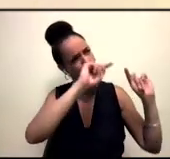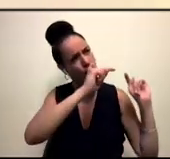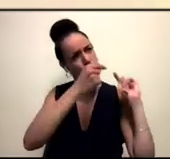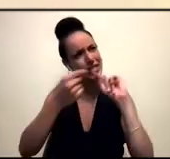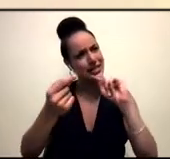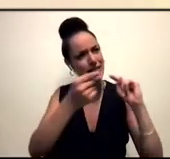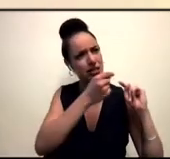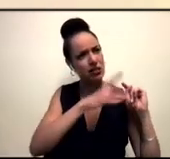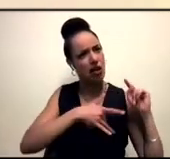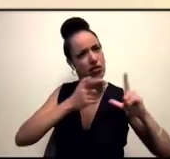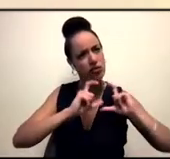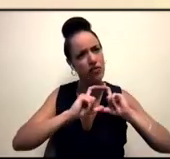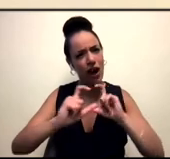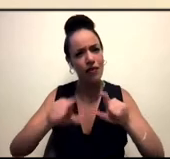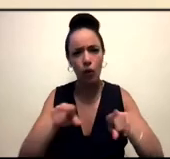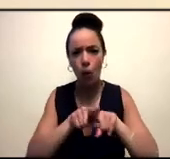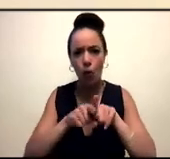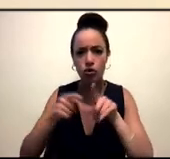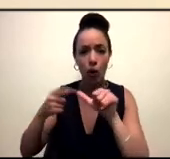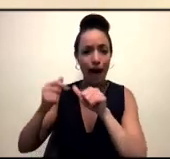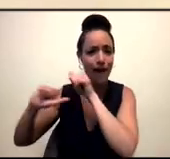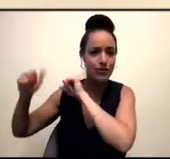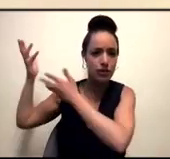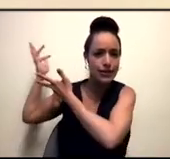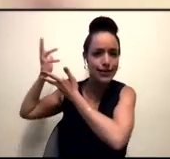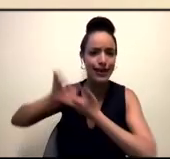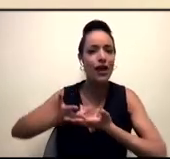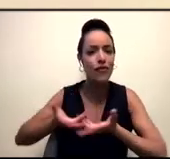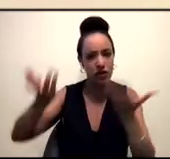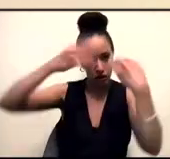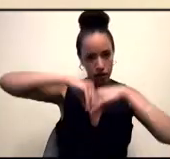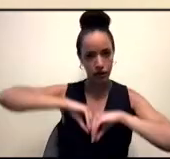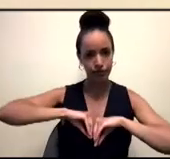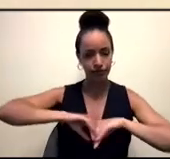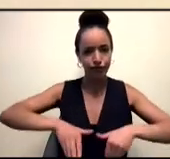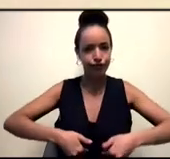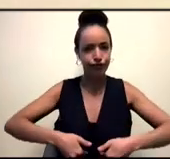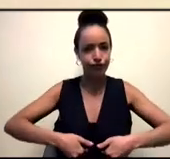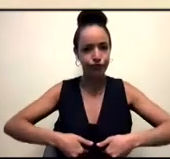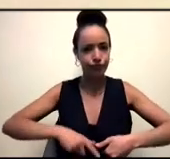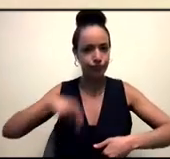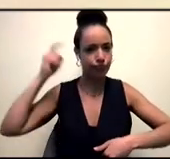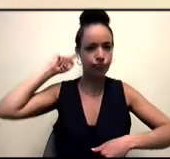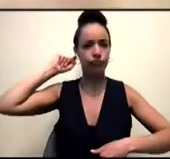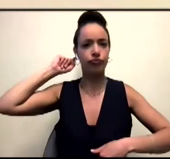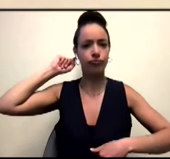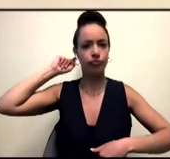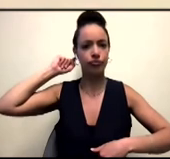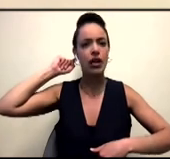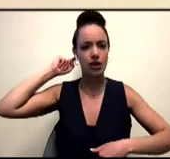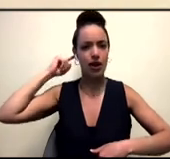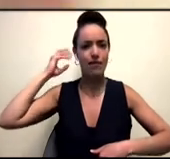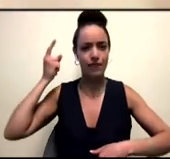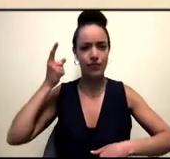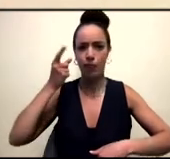us in our bodies by our, our ancestors, but also that we can access those, those things by talking to our